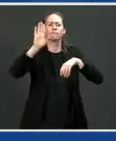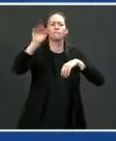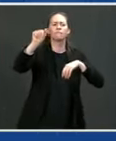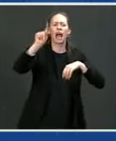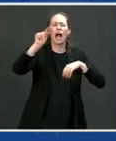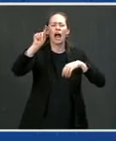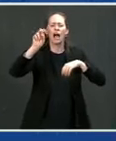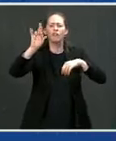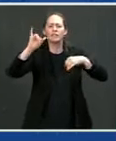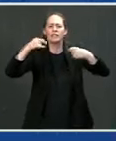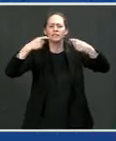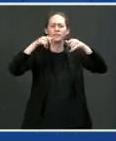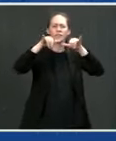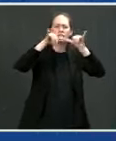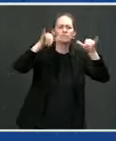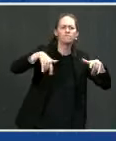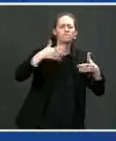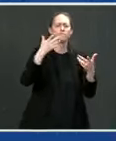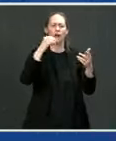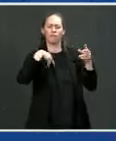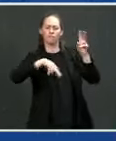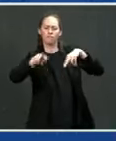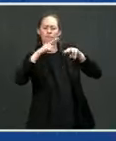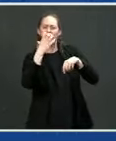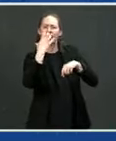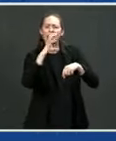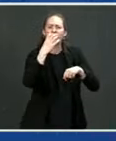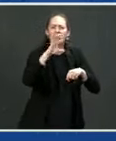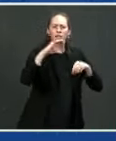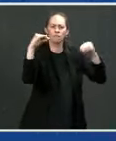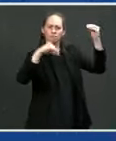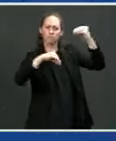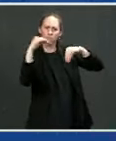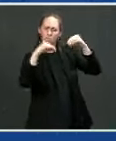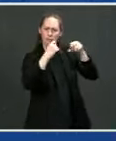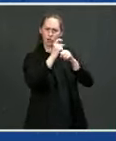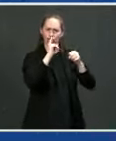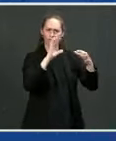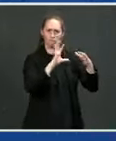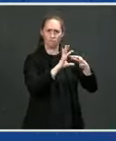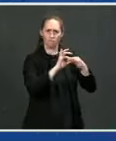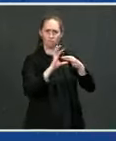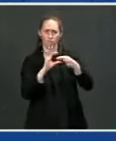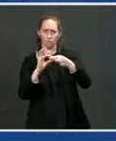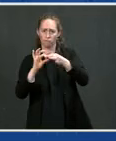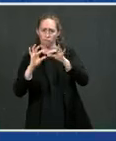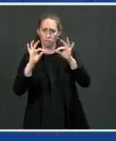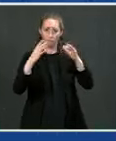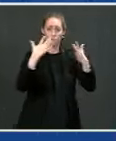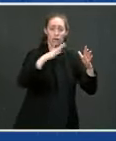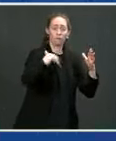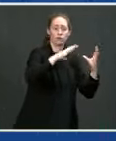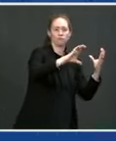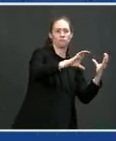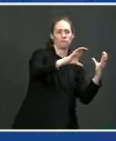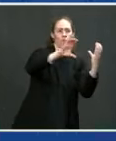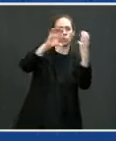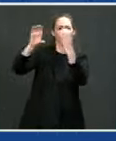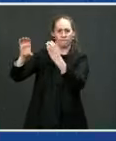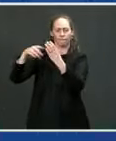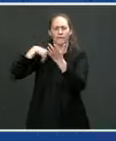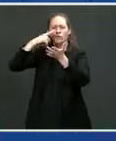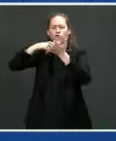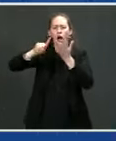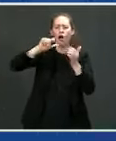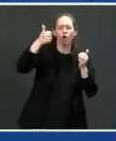and other vehicle components. And after I've installed all of that, it'll go down the line and they'll integrate all the other components that go onto the bus.